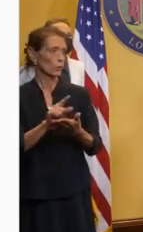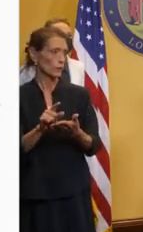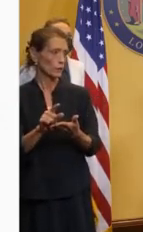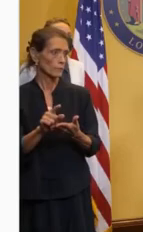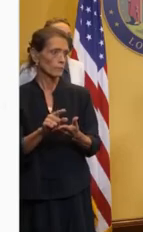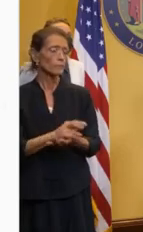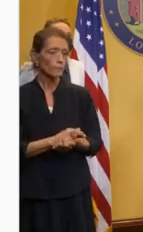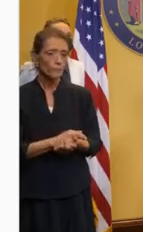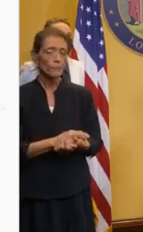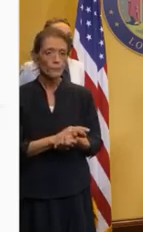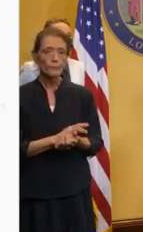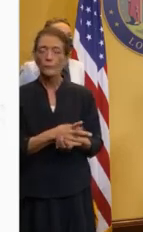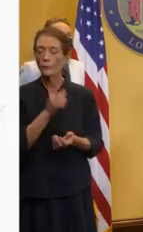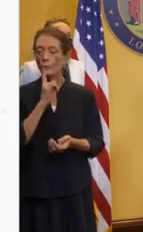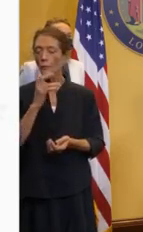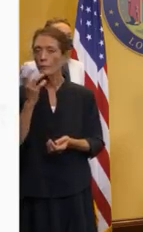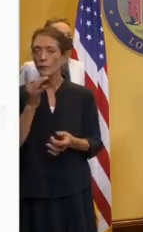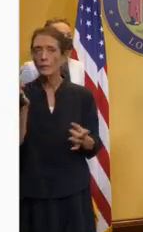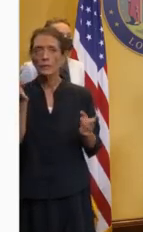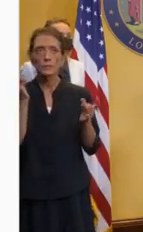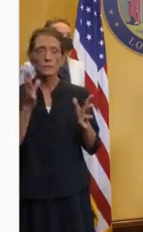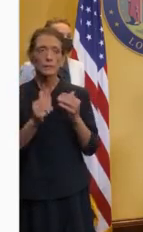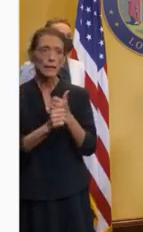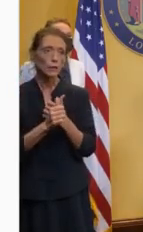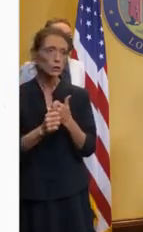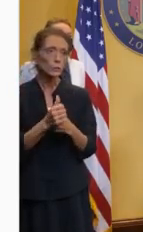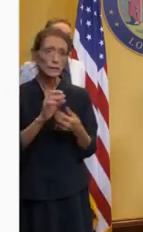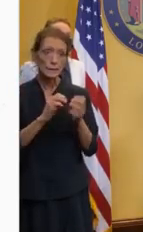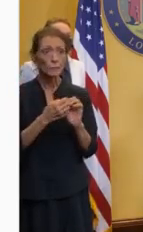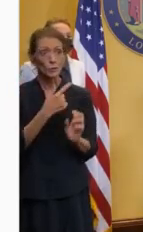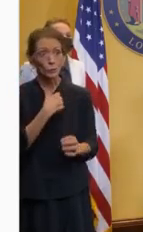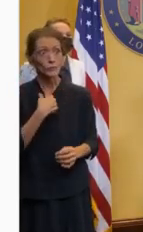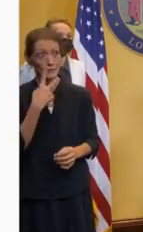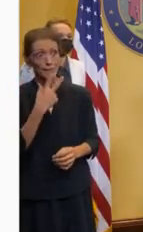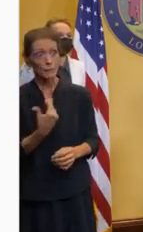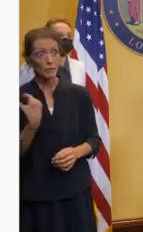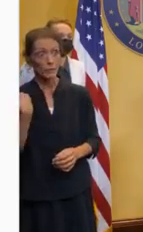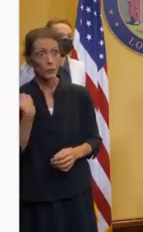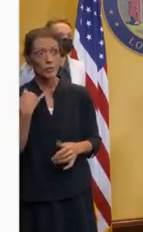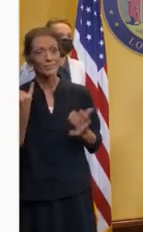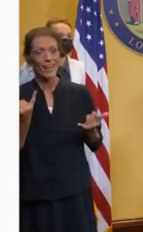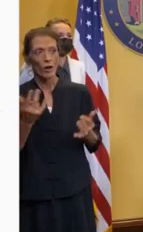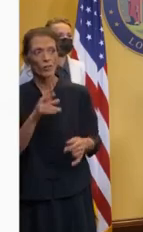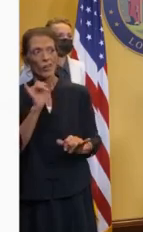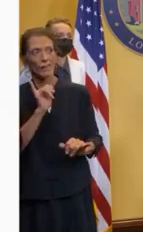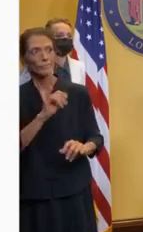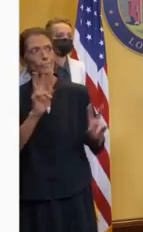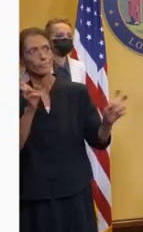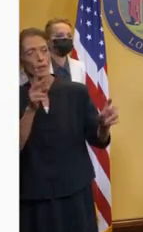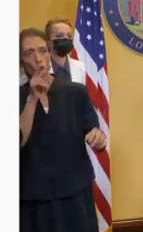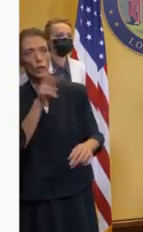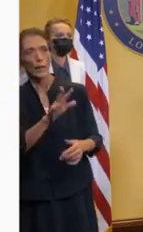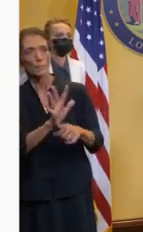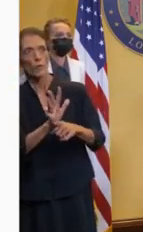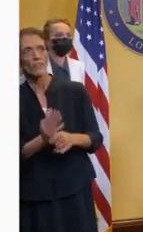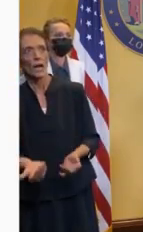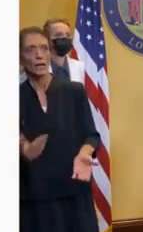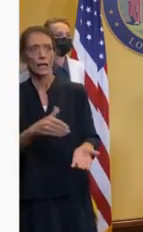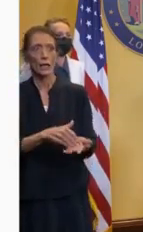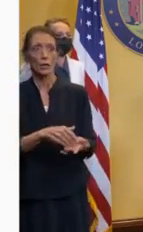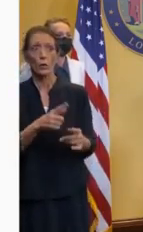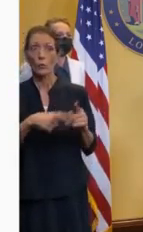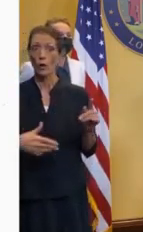very dangerous number. We have been here before. We've seen the movie over again. And what was once